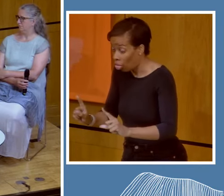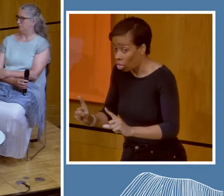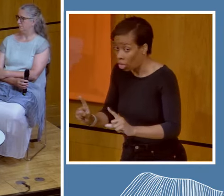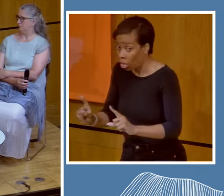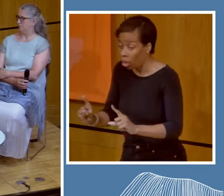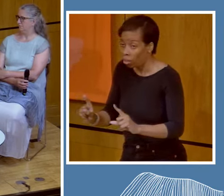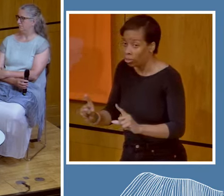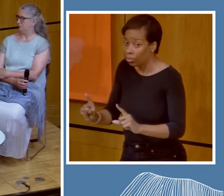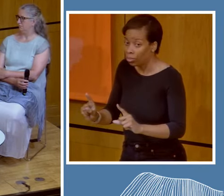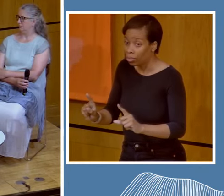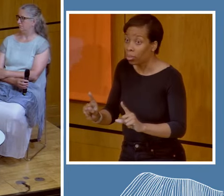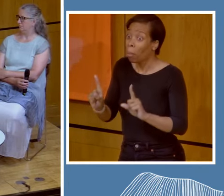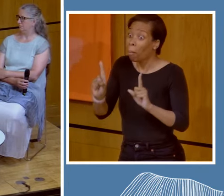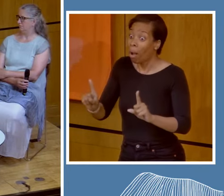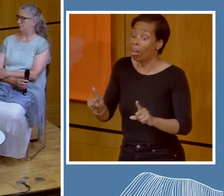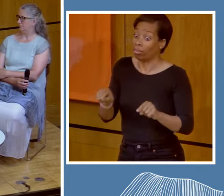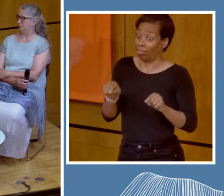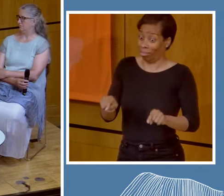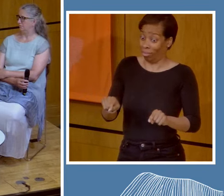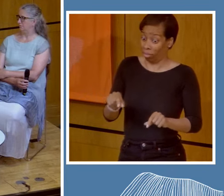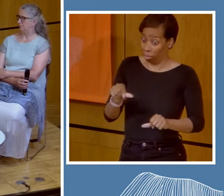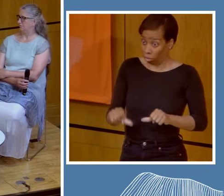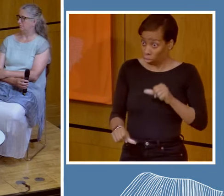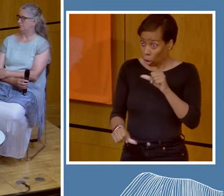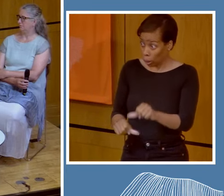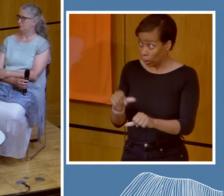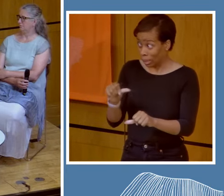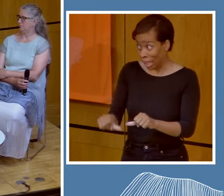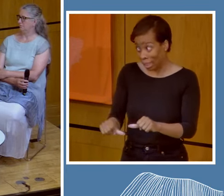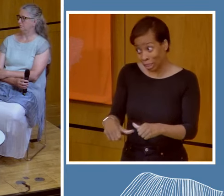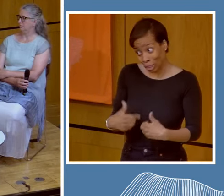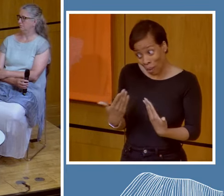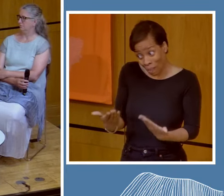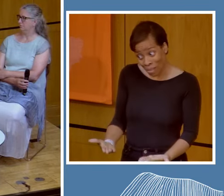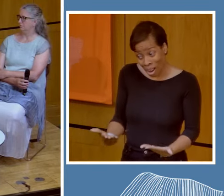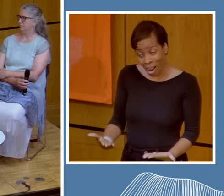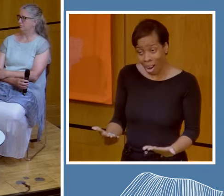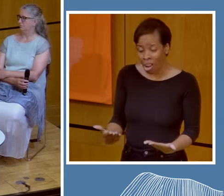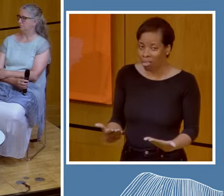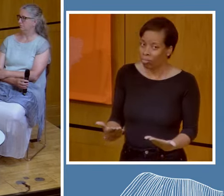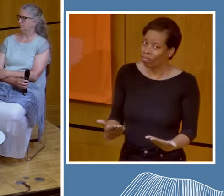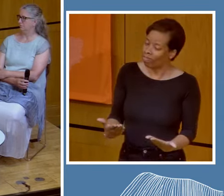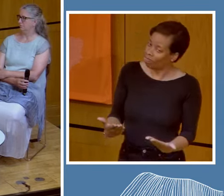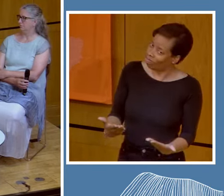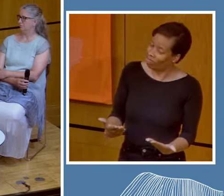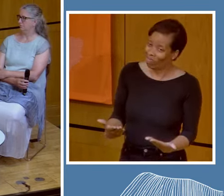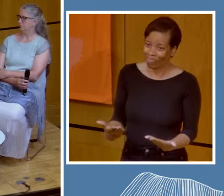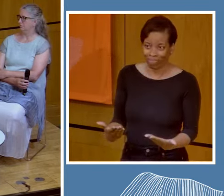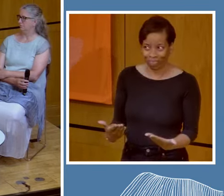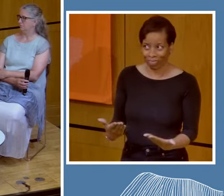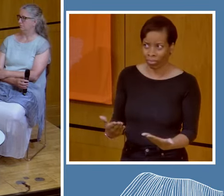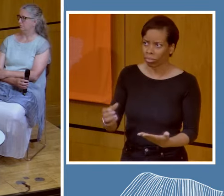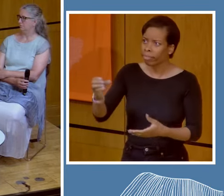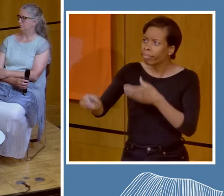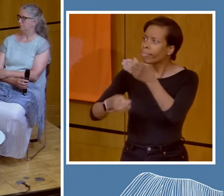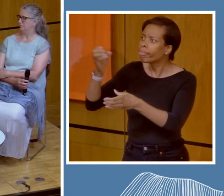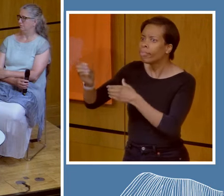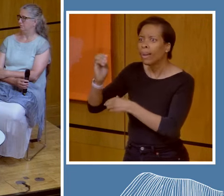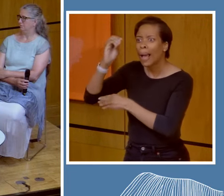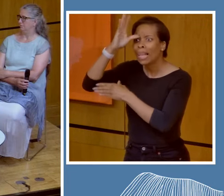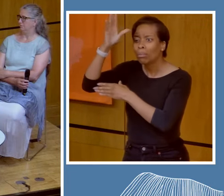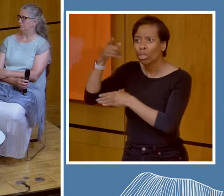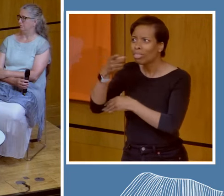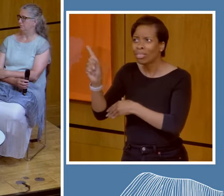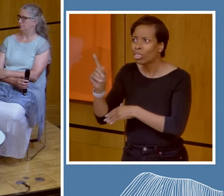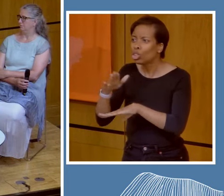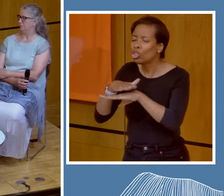But the process for that, from what I've seen so far, has been outreach to non-indigenous experts to be able to create